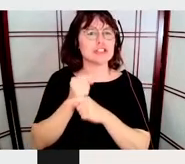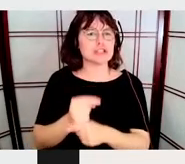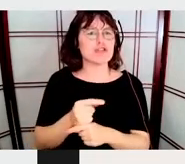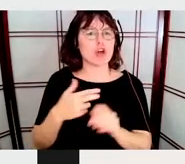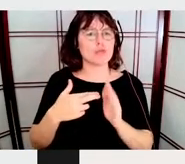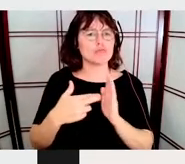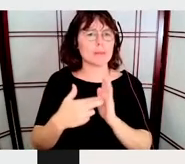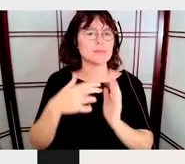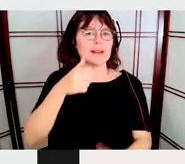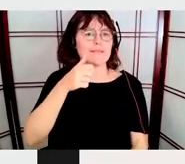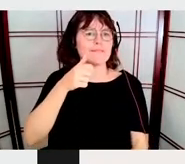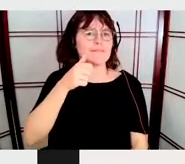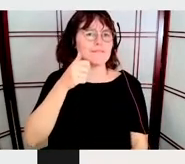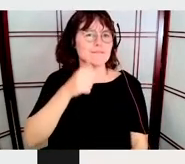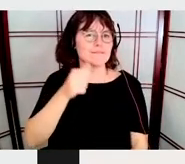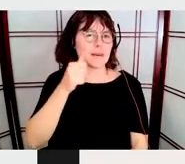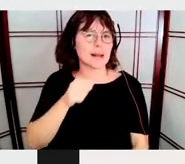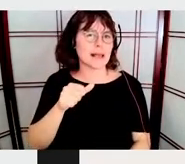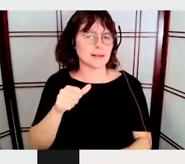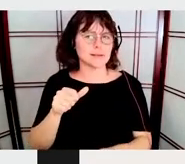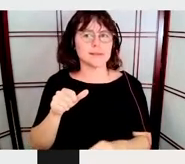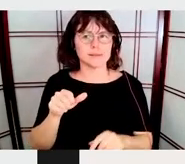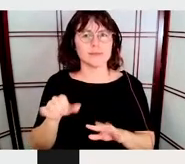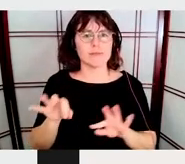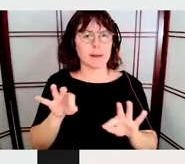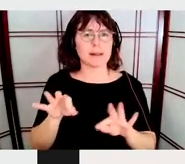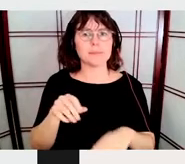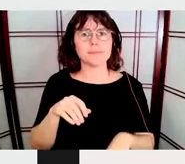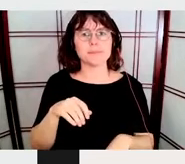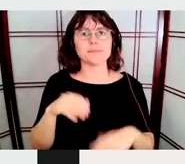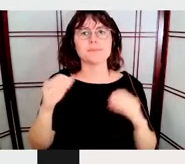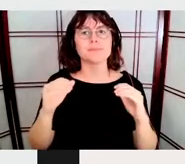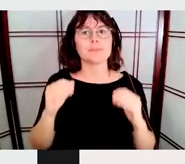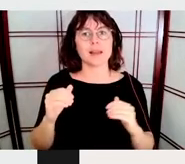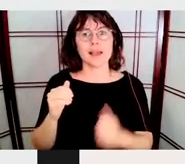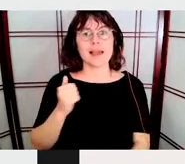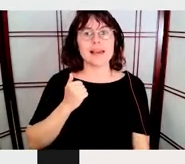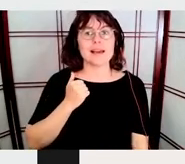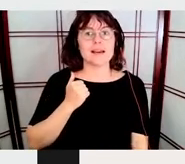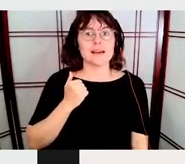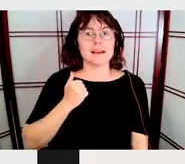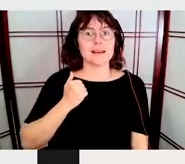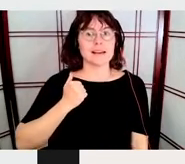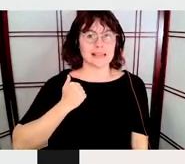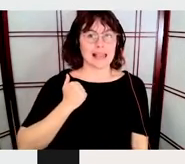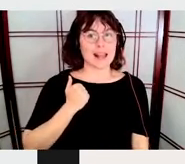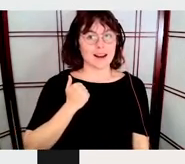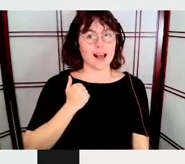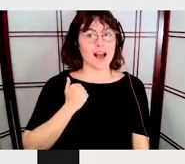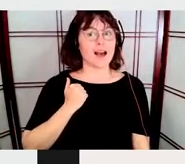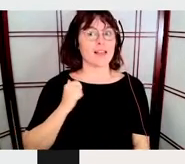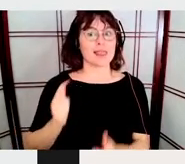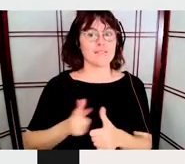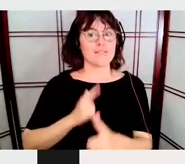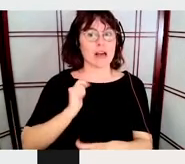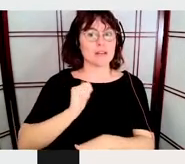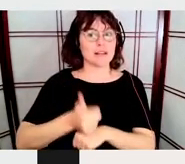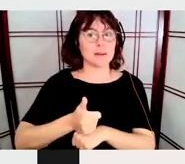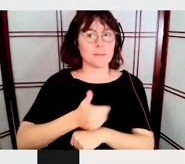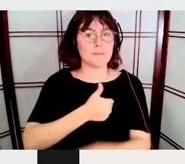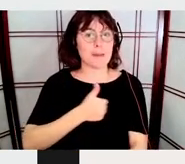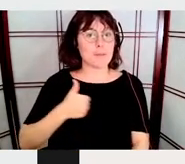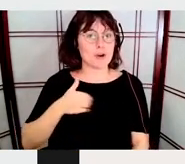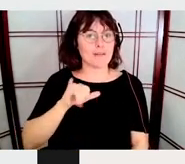is a founding member of the network, the bunchberry flower of this country was chosen. And very important,